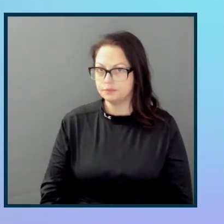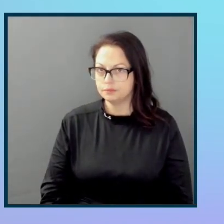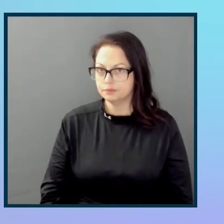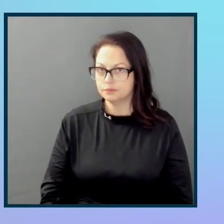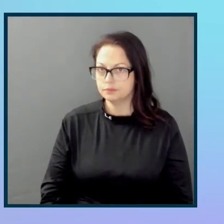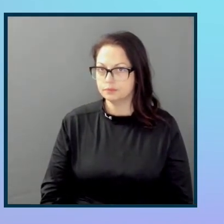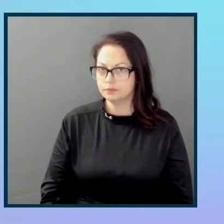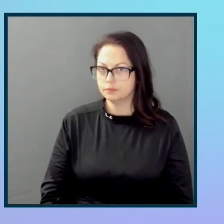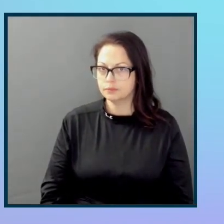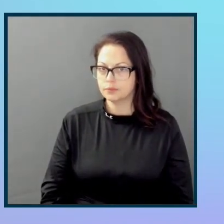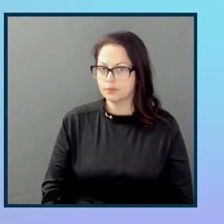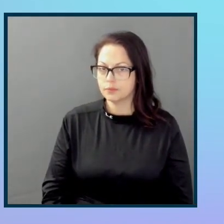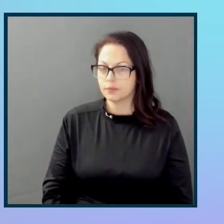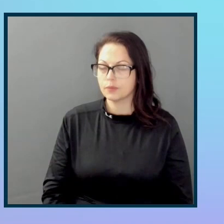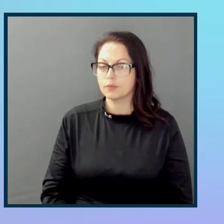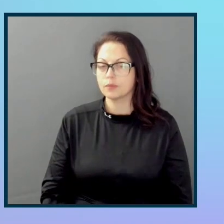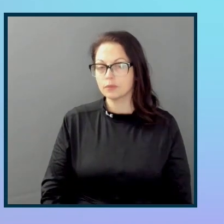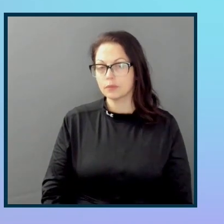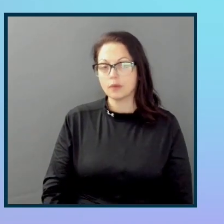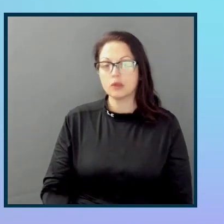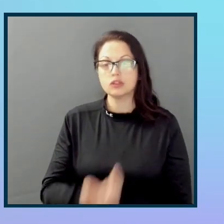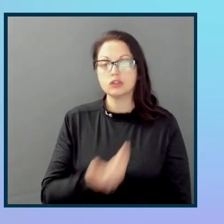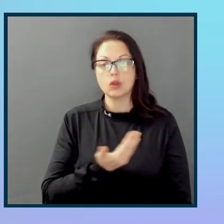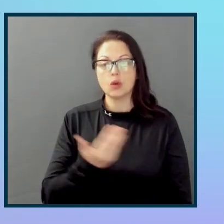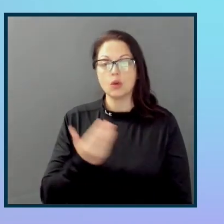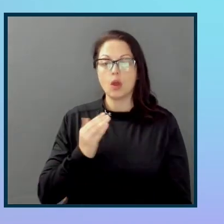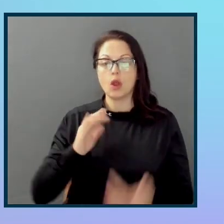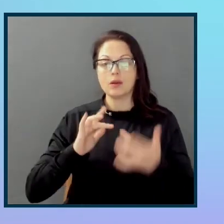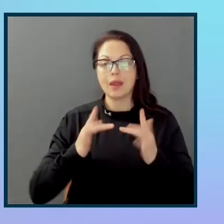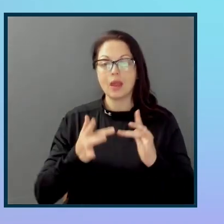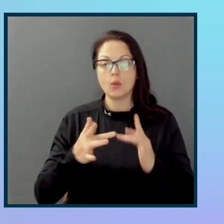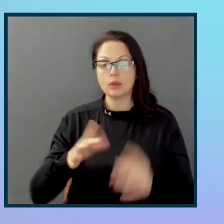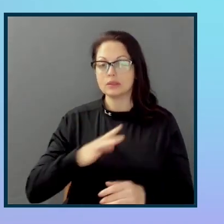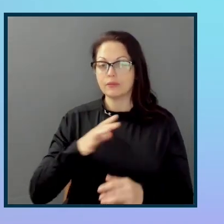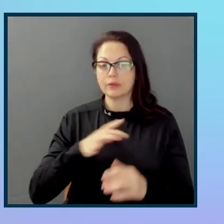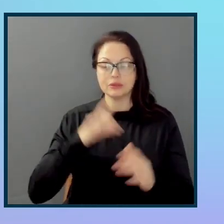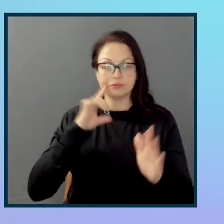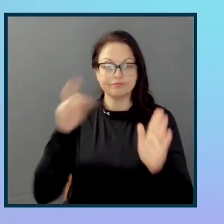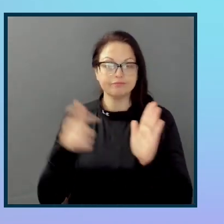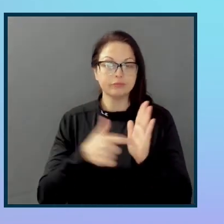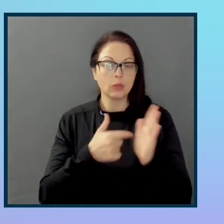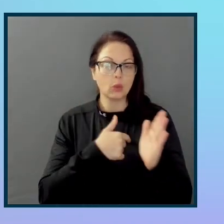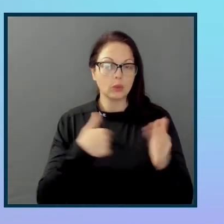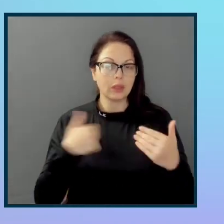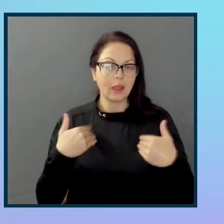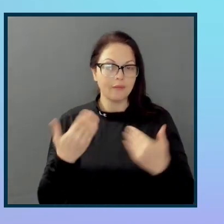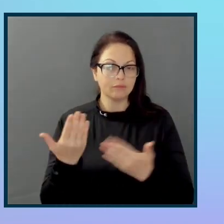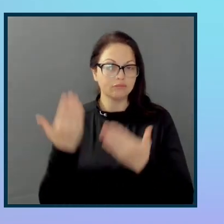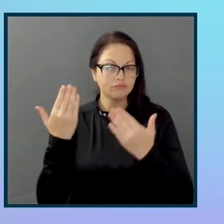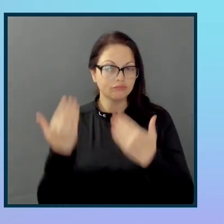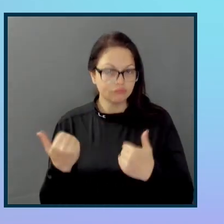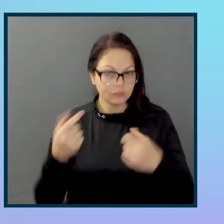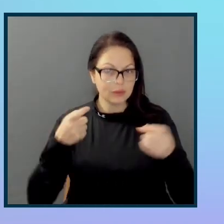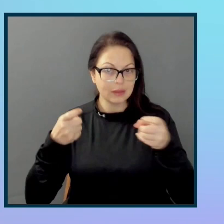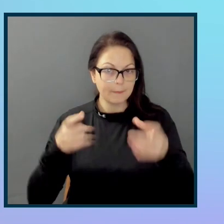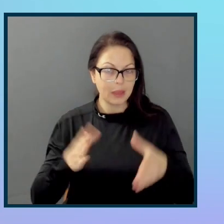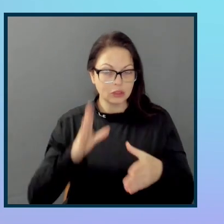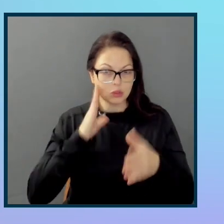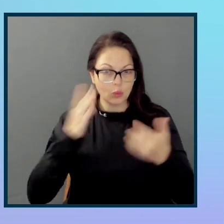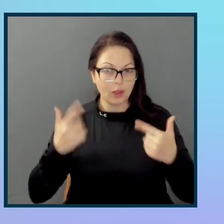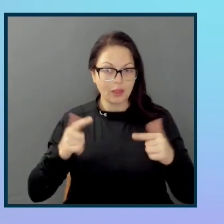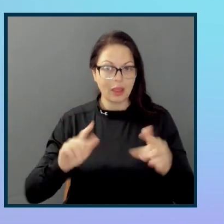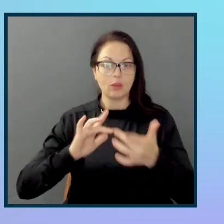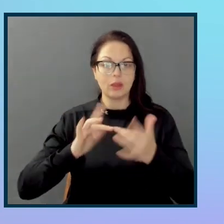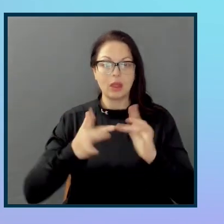network is officially recognized, there is an expectation in place that managers will allow network members to give